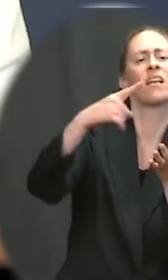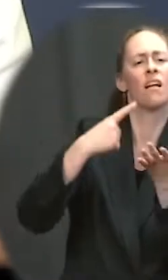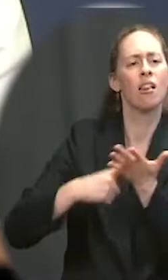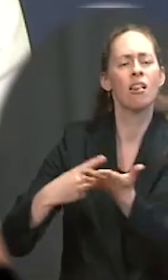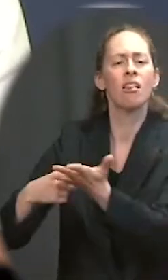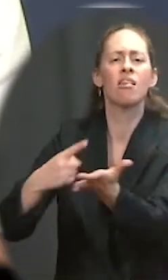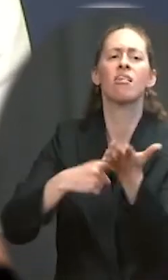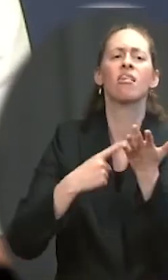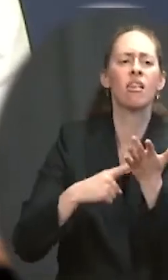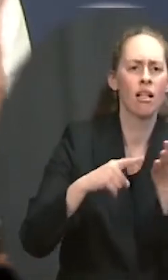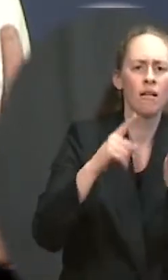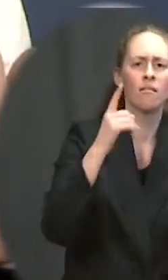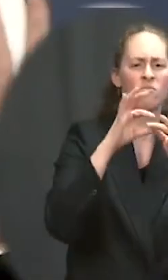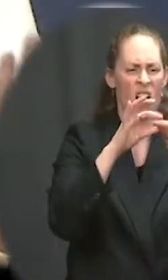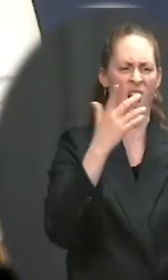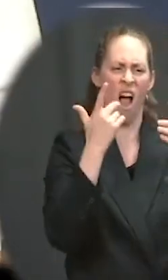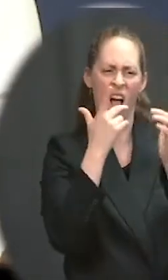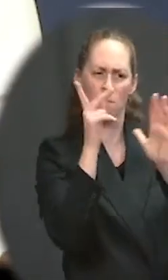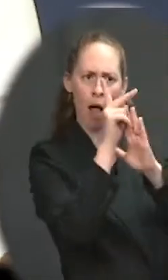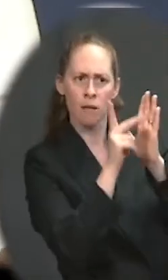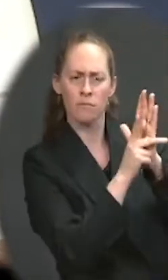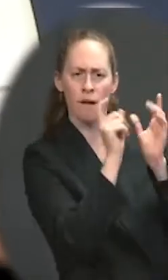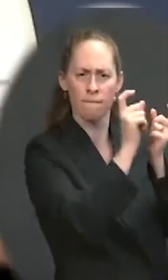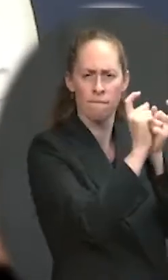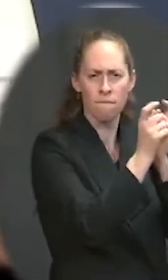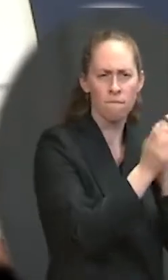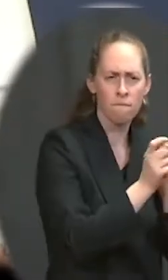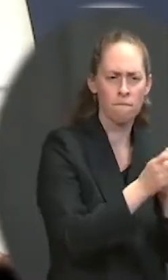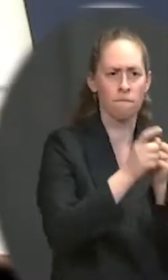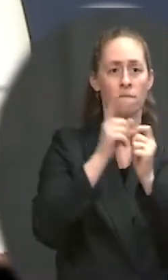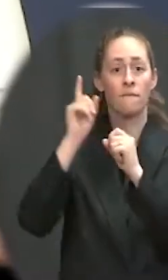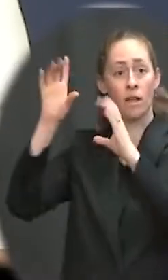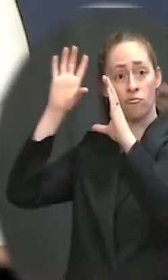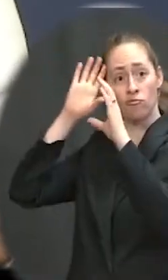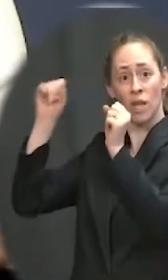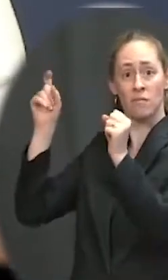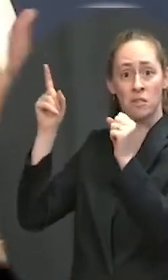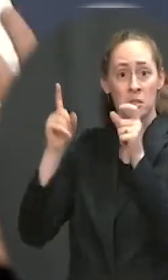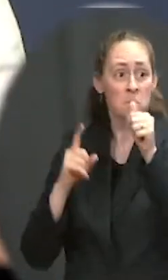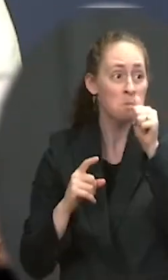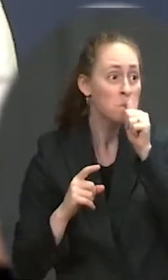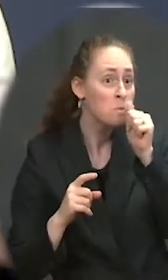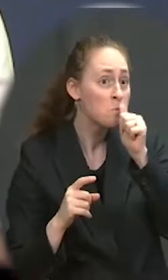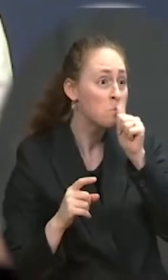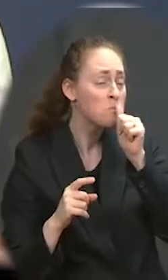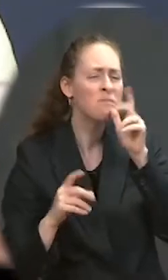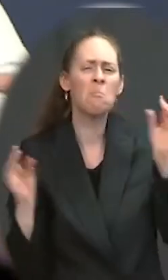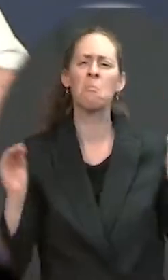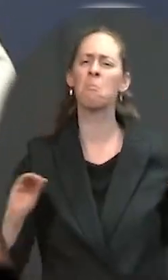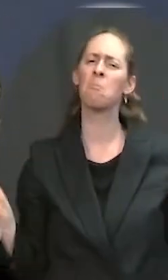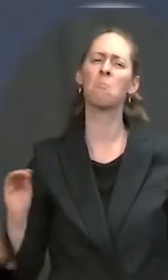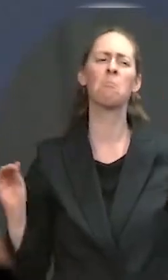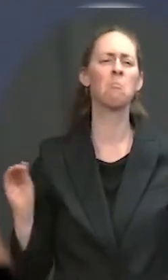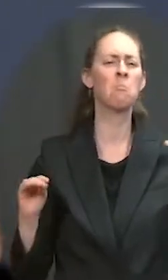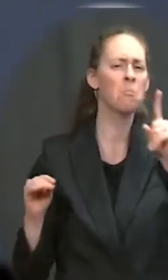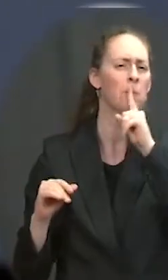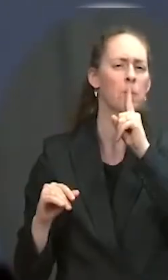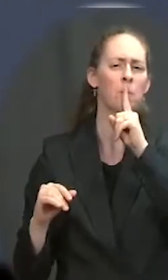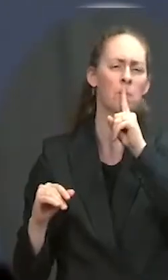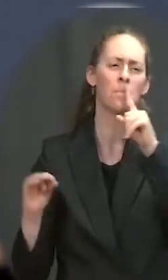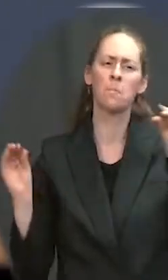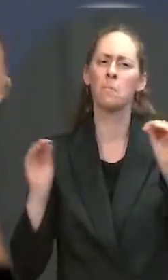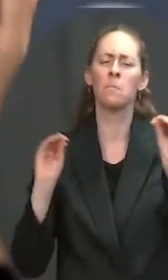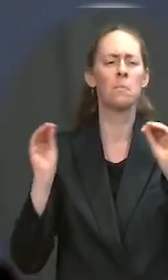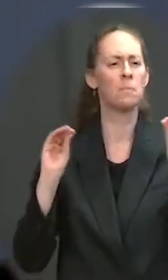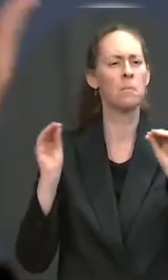I don't think his comments he made last summer are a secret. They're certainly not. But again, he's a believer that you need to have all parties at